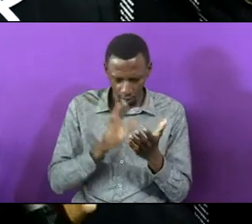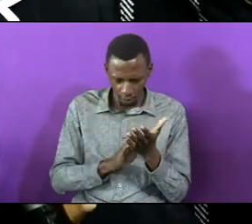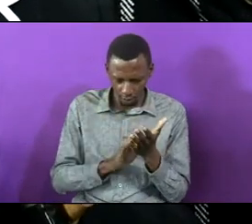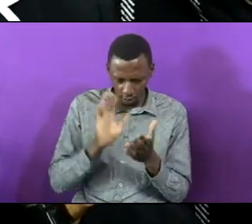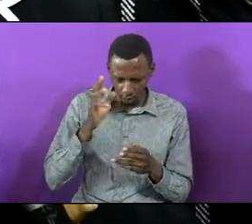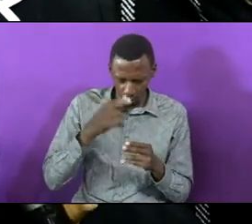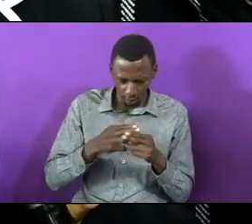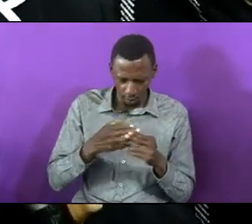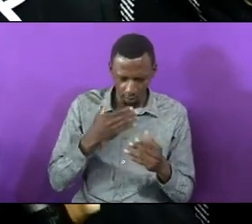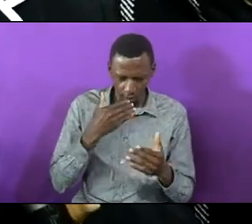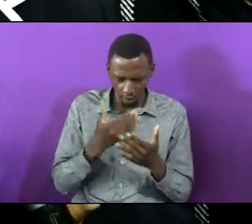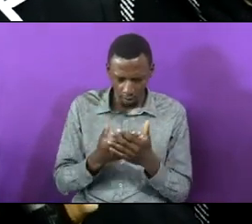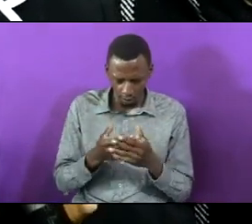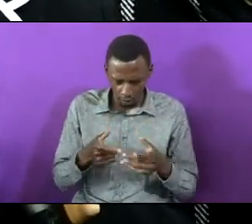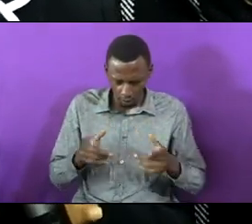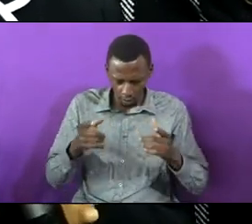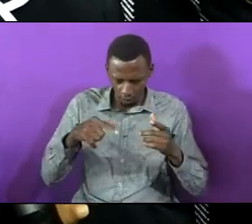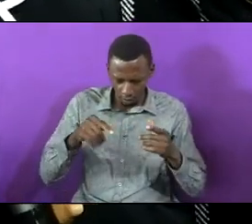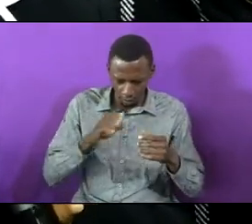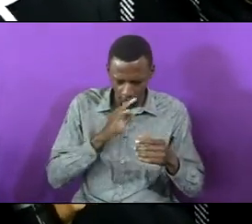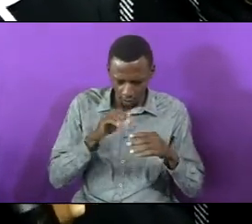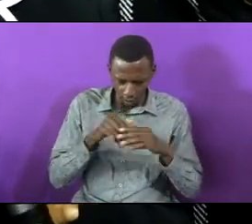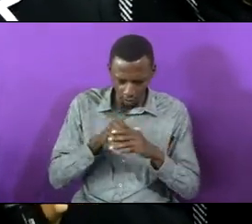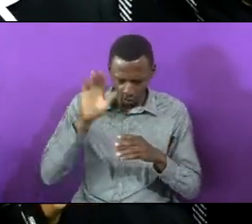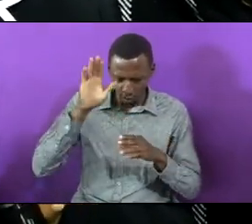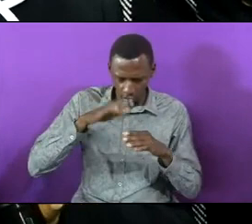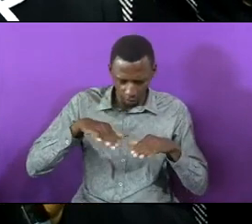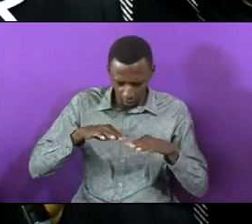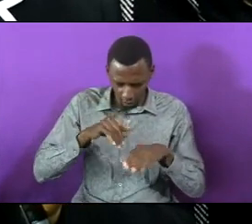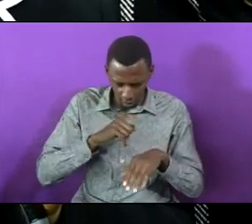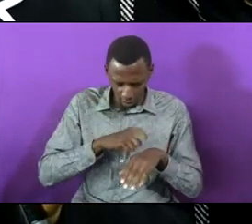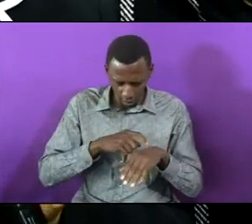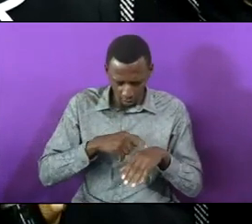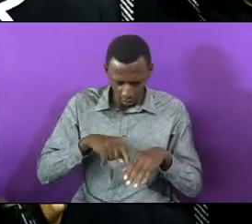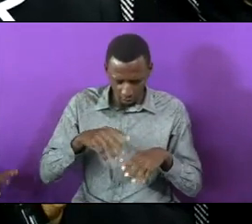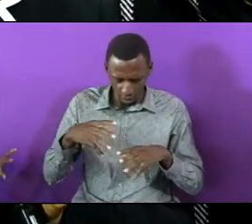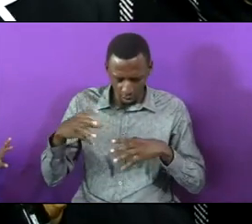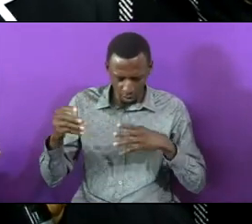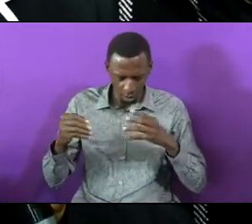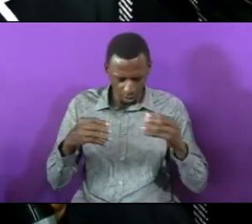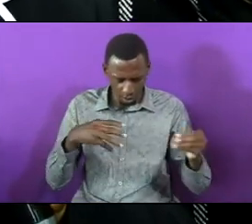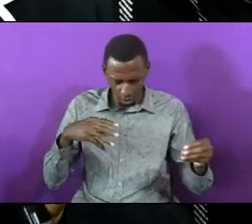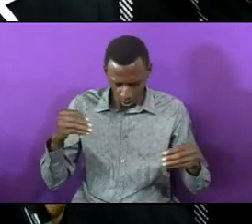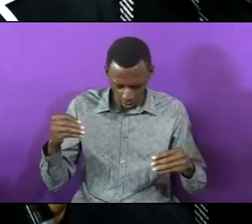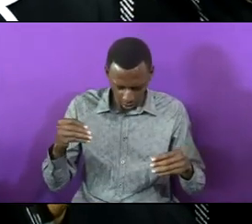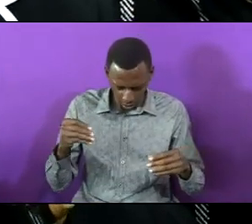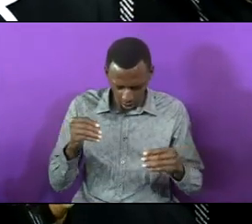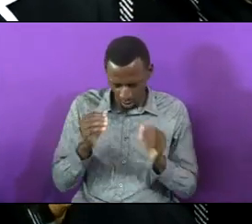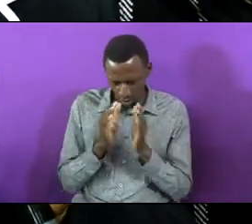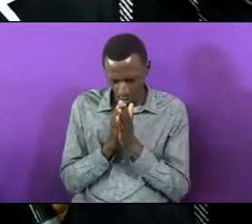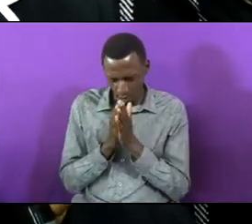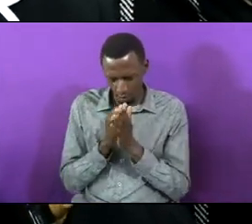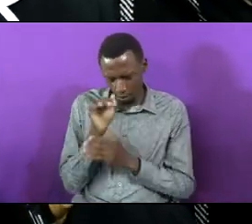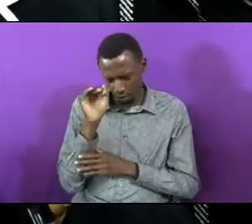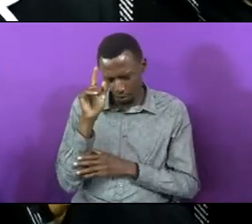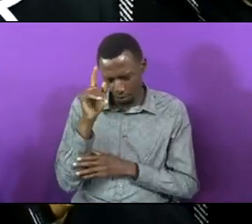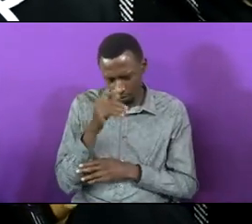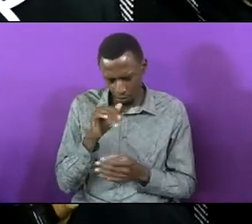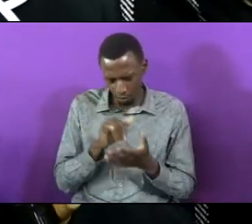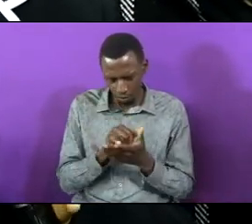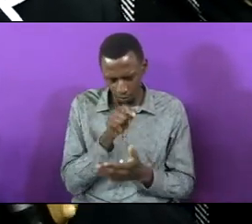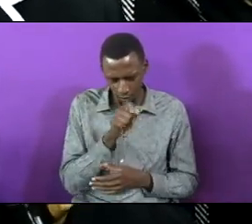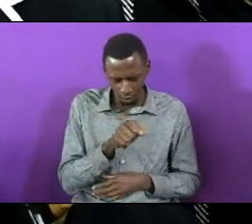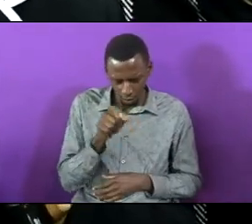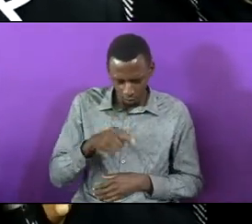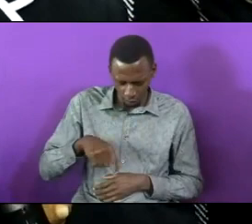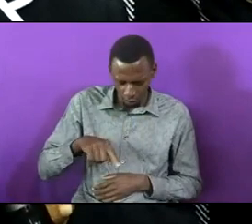name thank you for allowing us to be in your presence as we release our knees from the ground I plead with you that each one of us